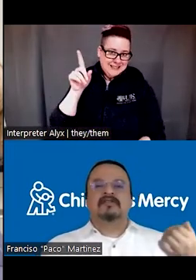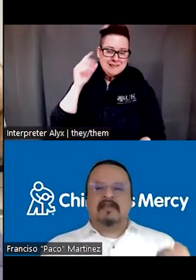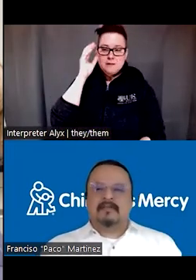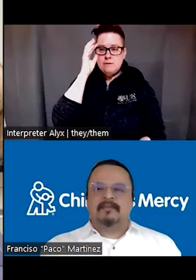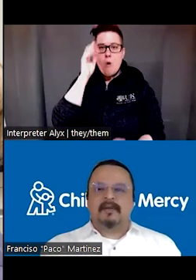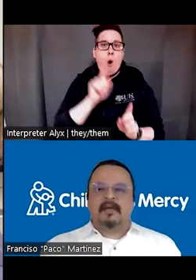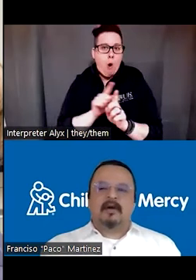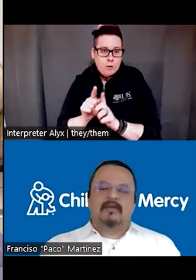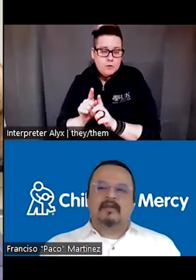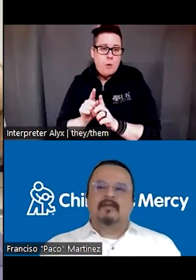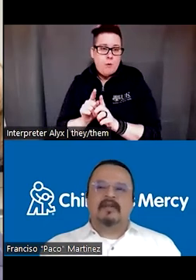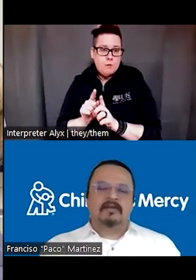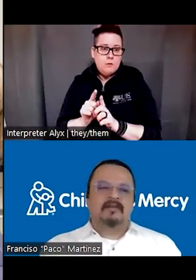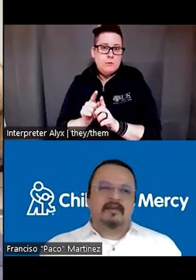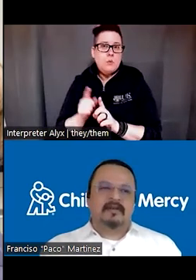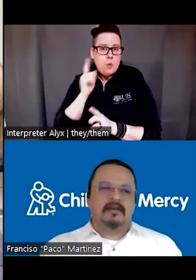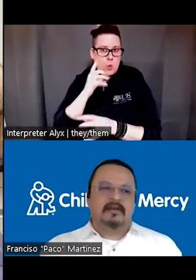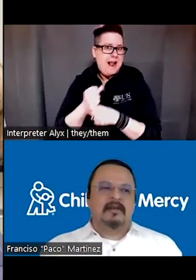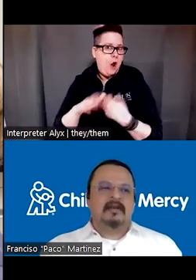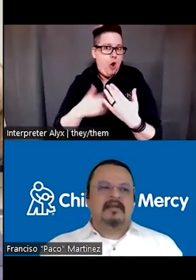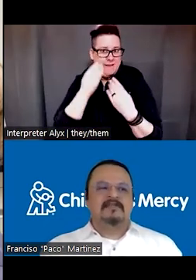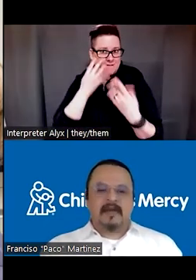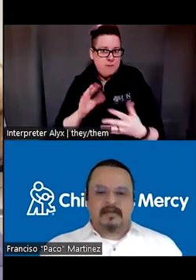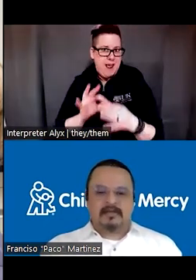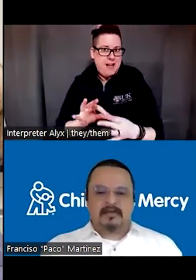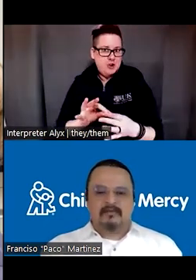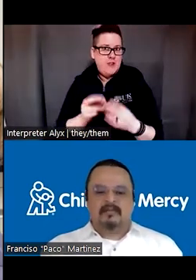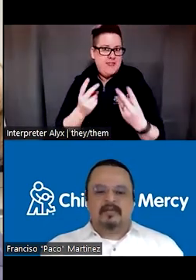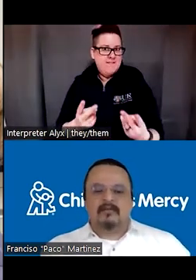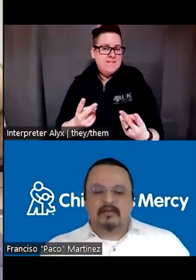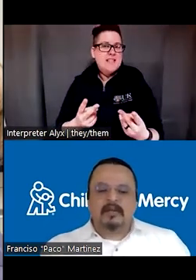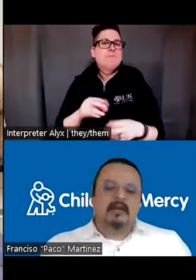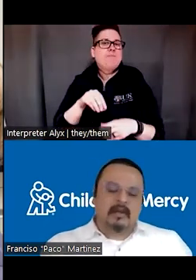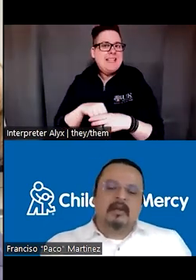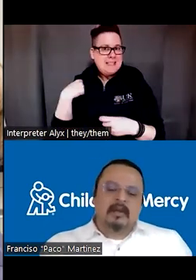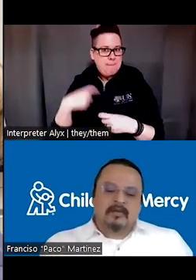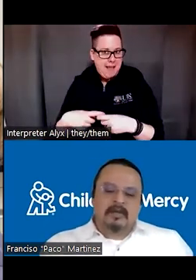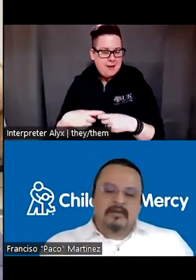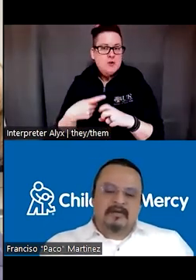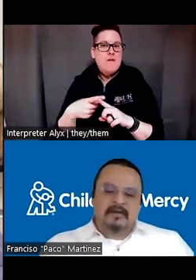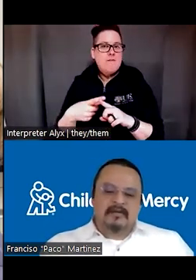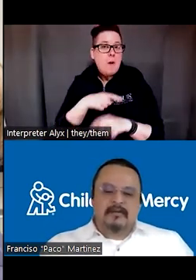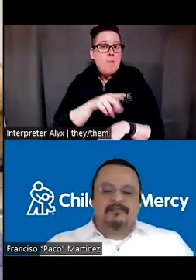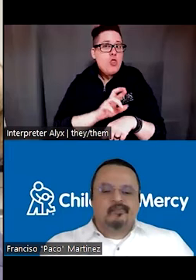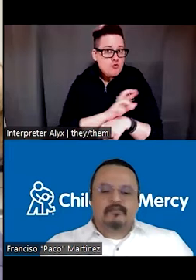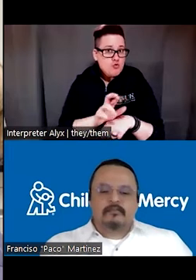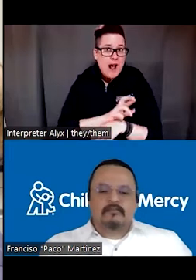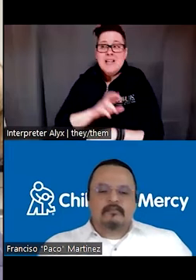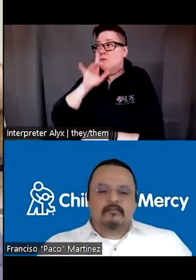receive all the information of the visit in Spanish from the from the from the residents.